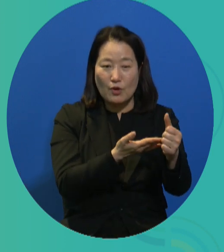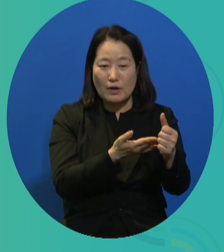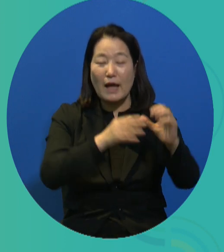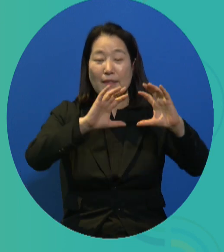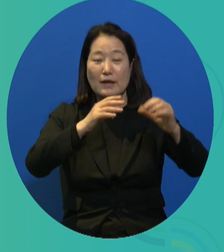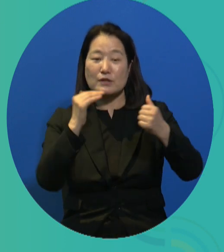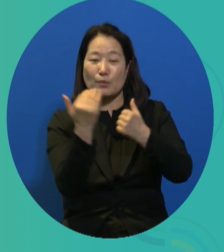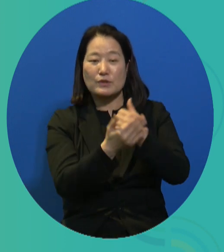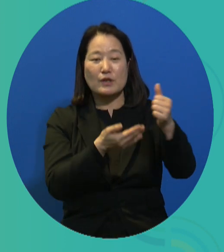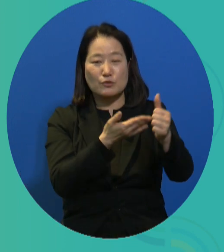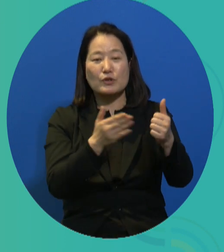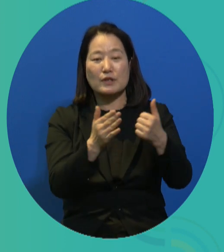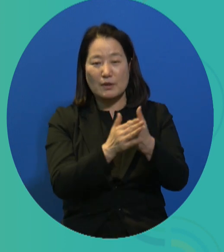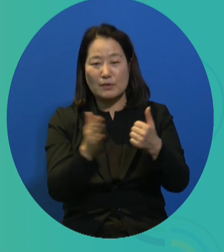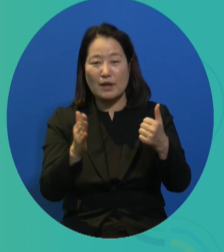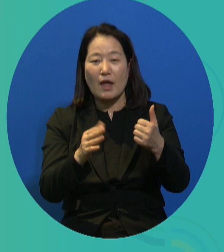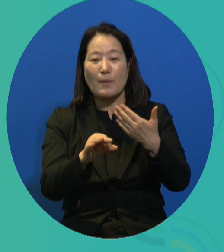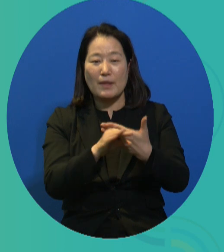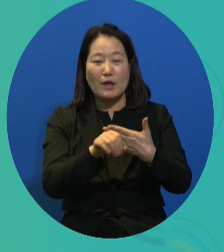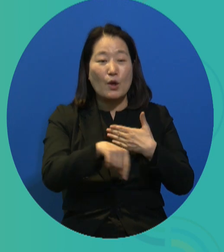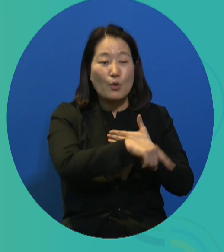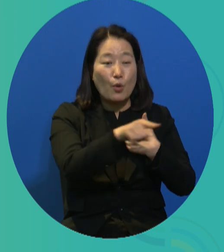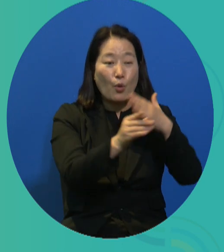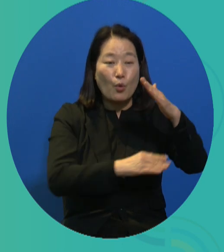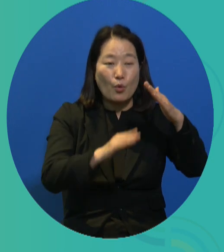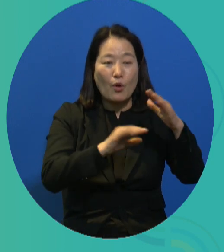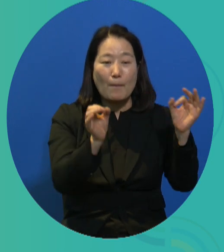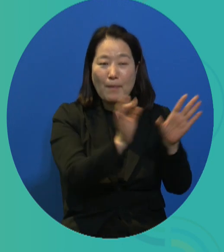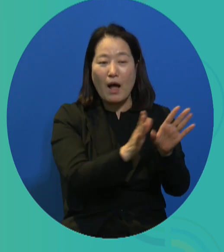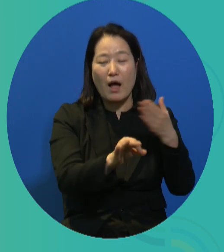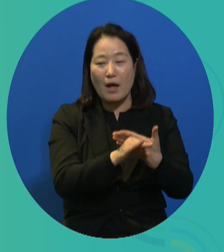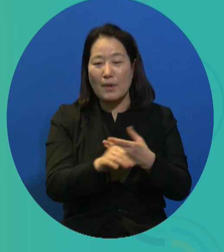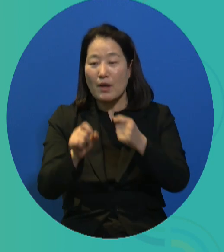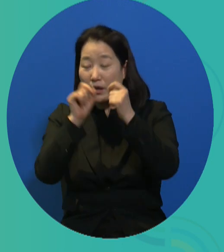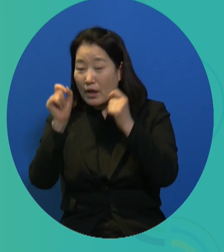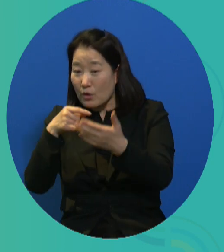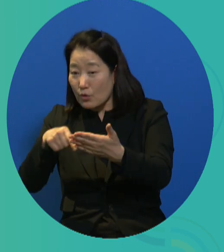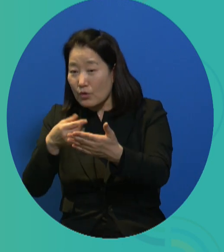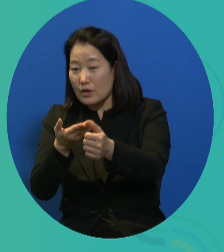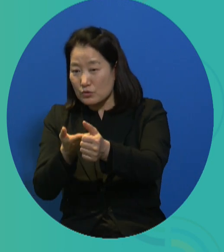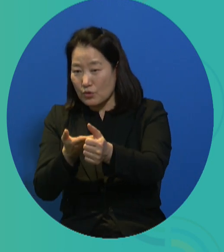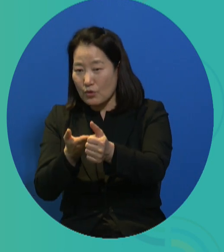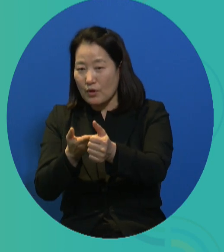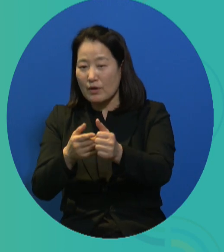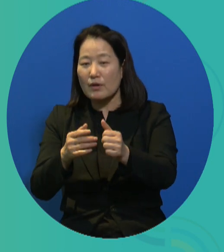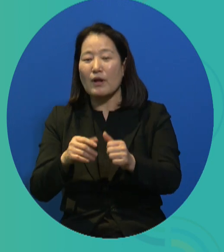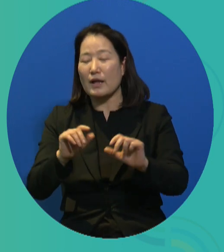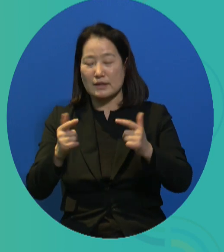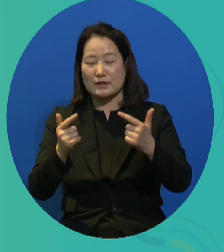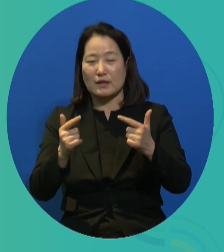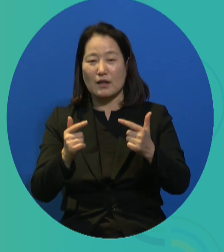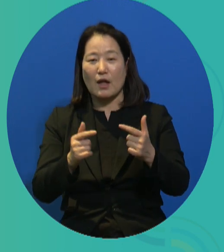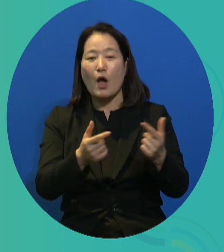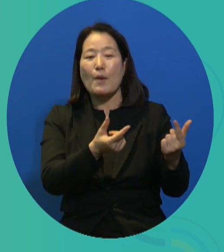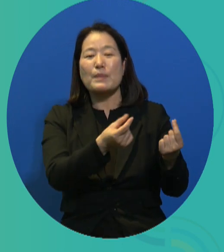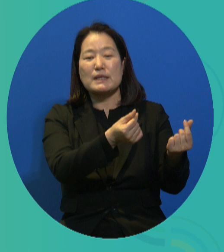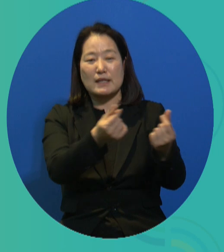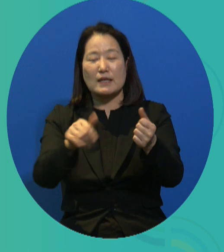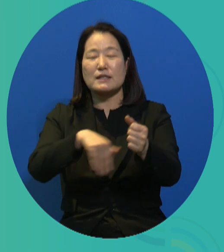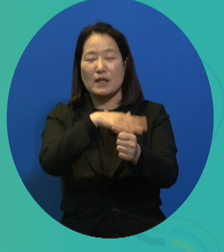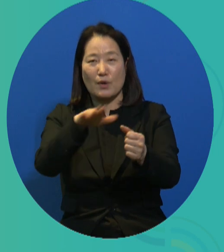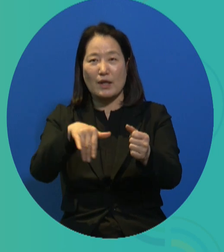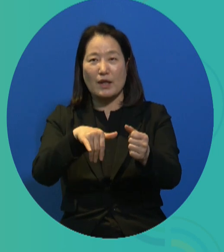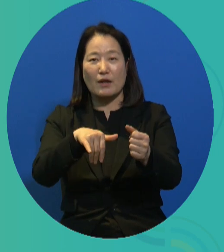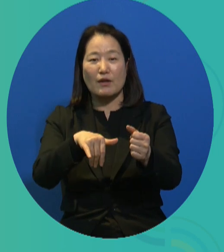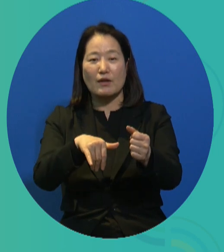education in Korea. If that were the case, the Korean constitution cannot say that education is a right and a duty. The same goes